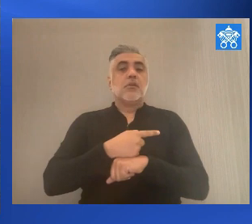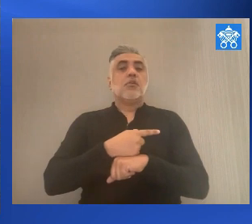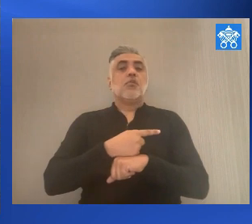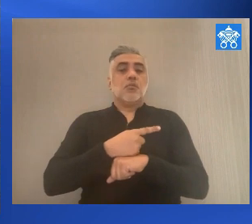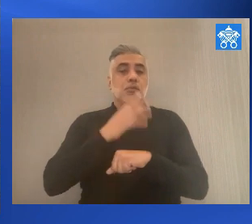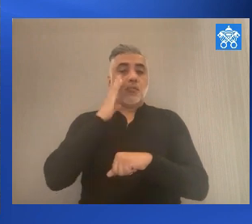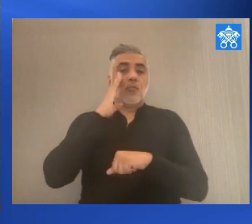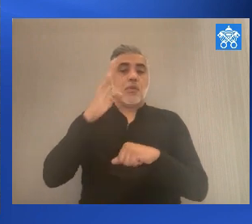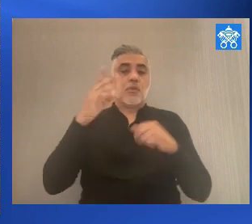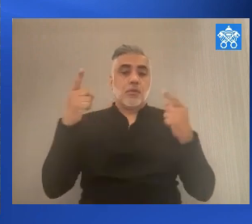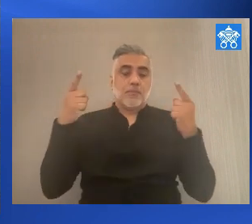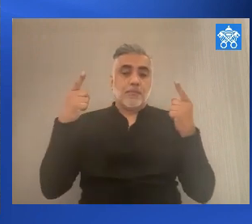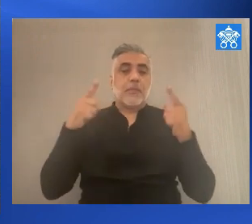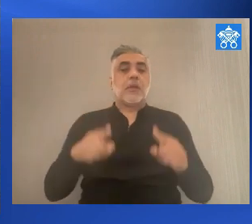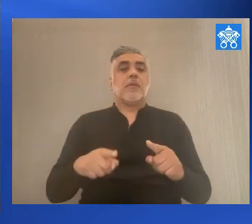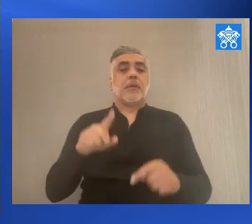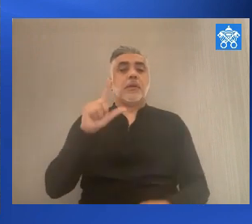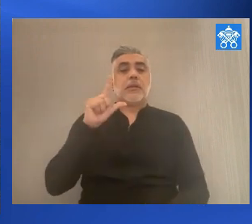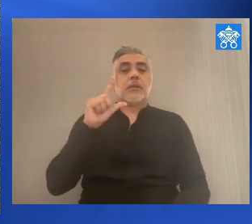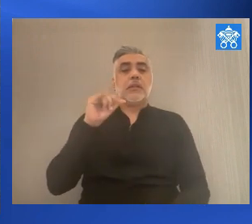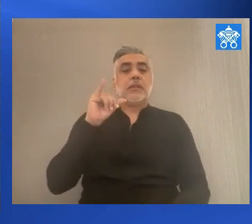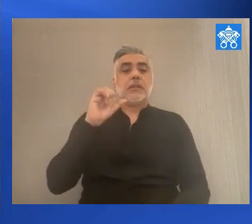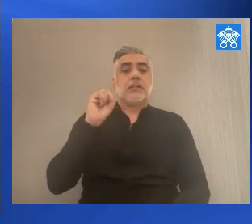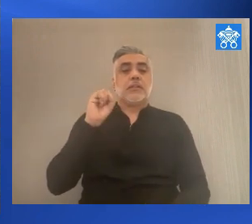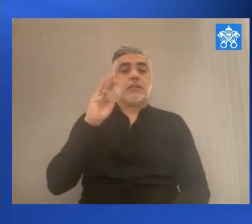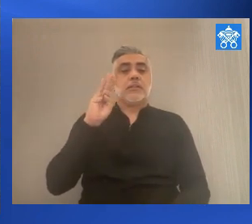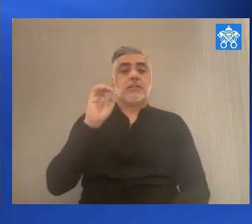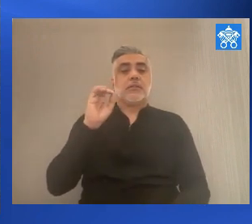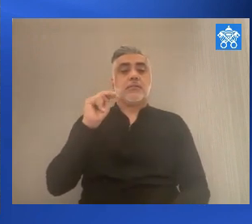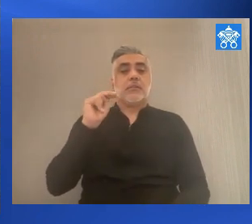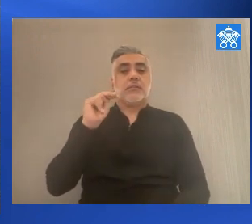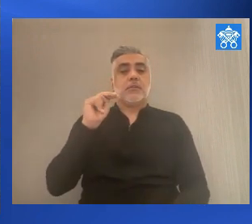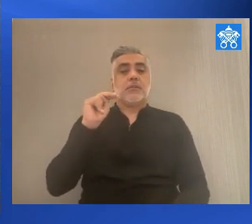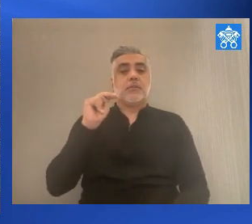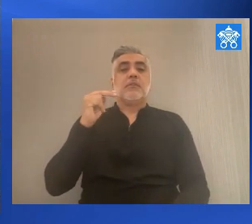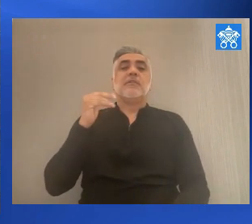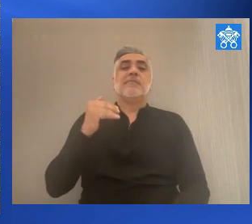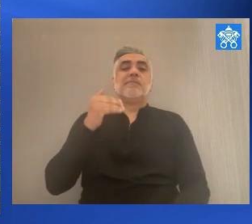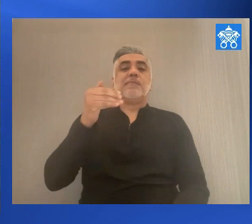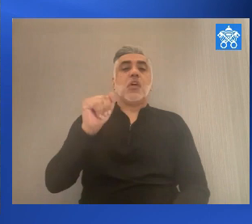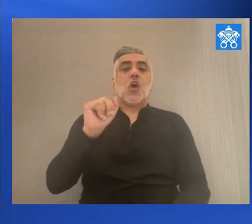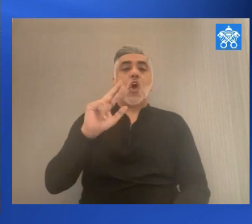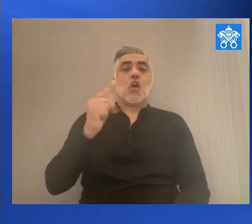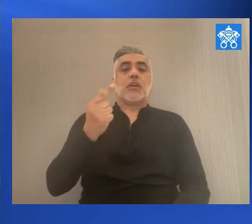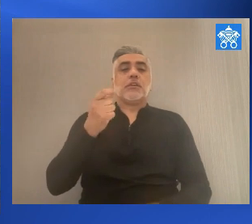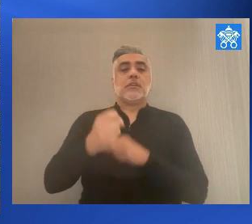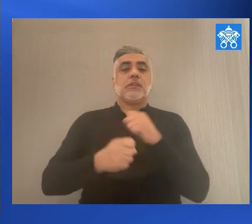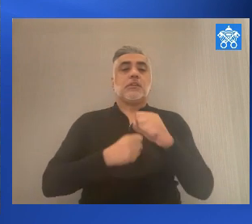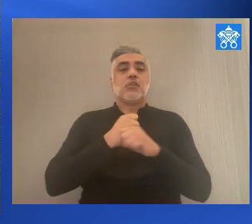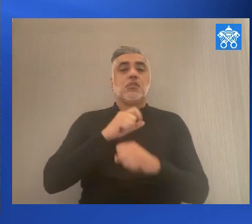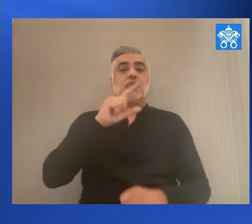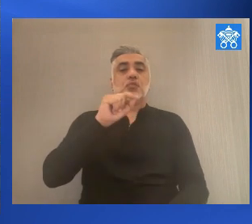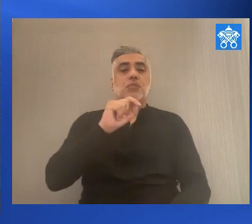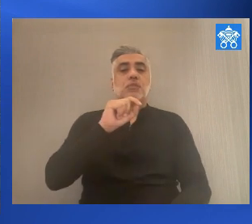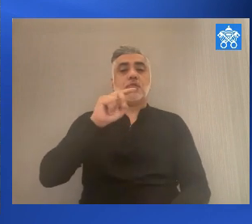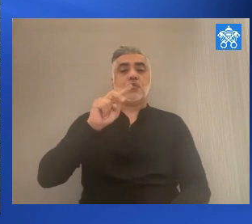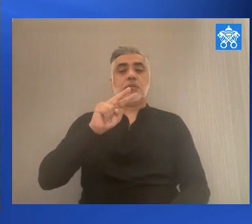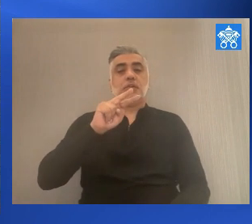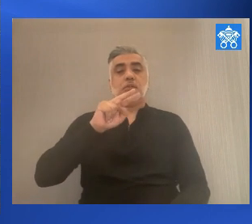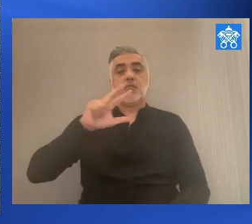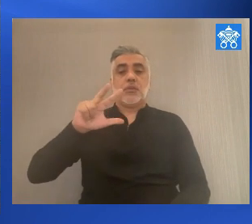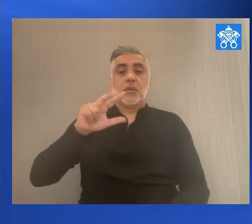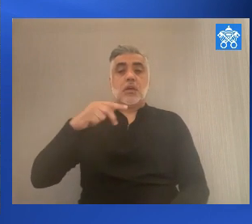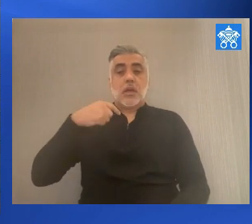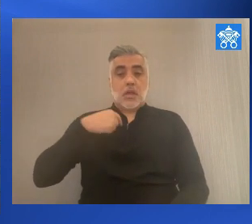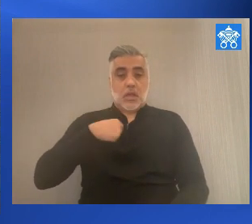27th World Youth Day, which will take place in Lisbon in August 2023. I've invited